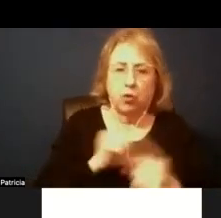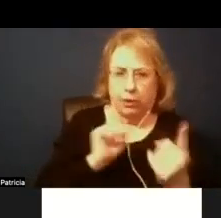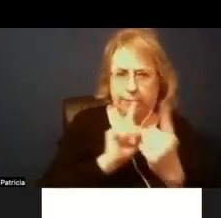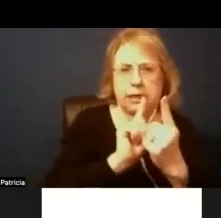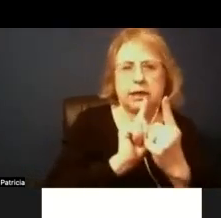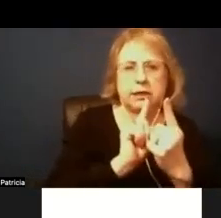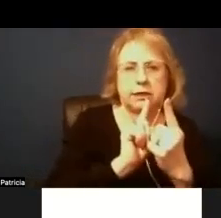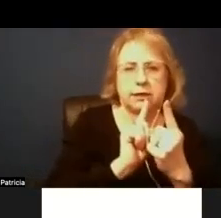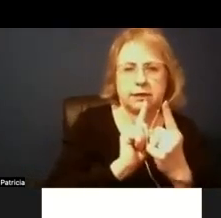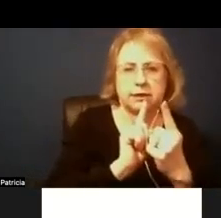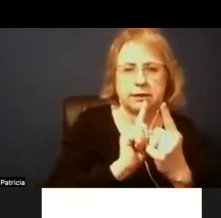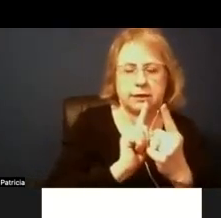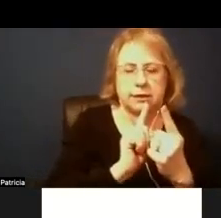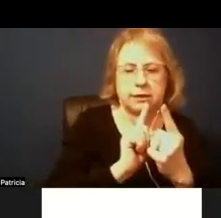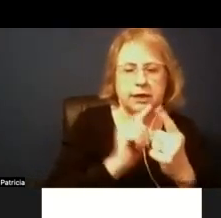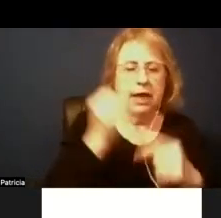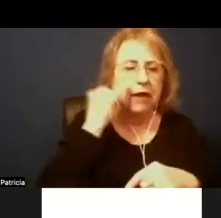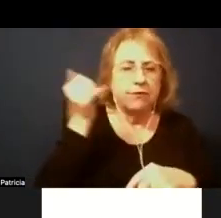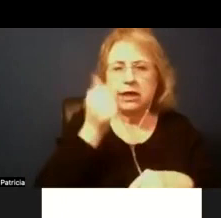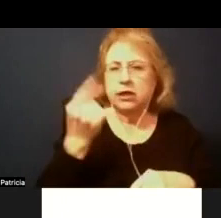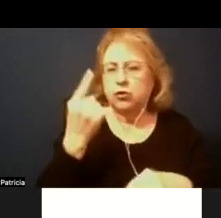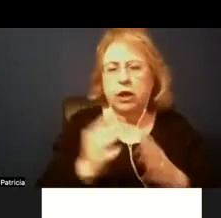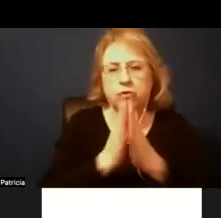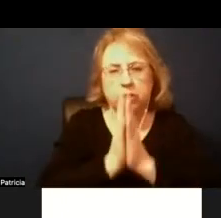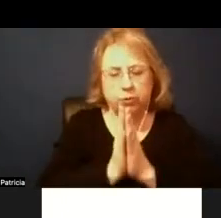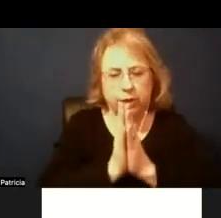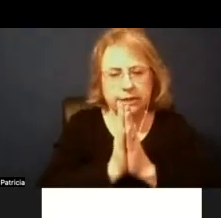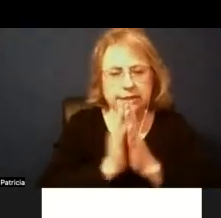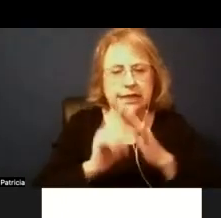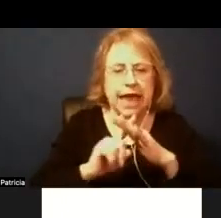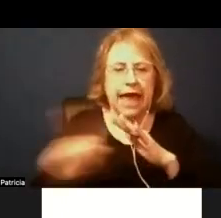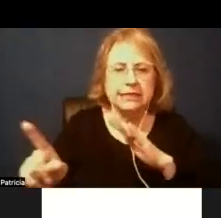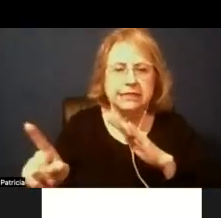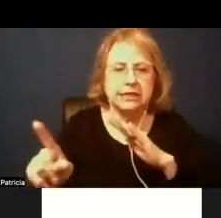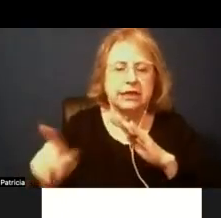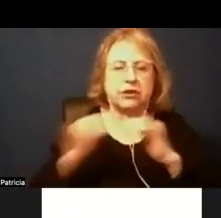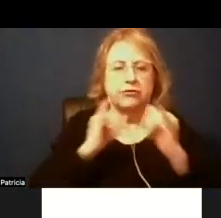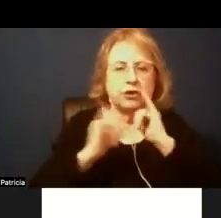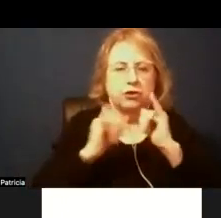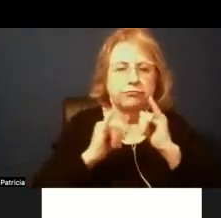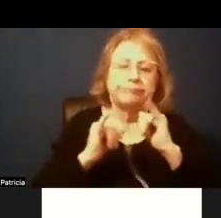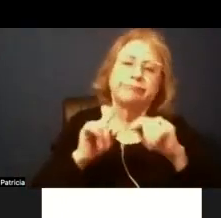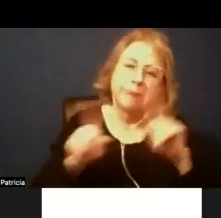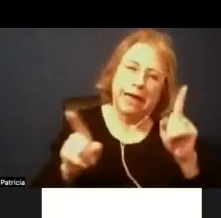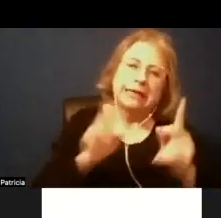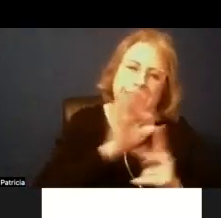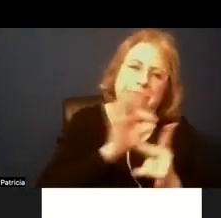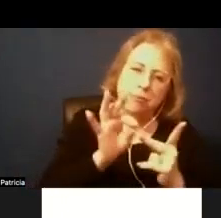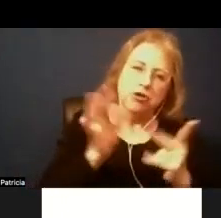whenever anyone asks for an exit interview but it is optional thank you